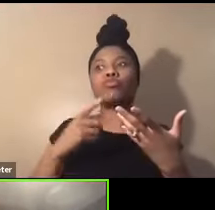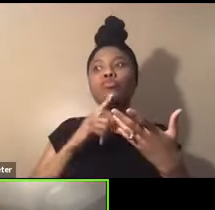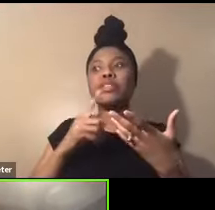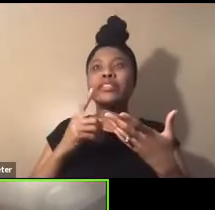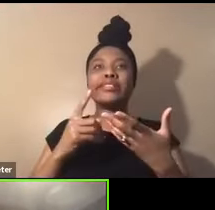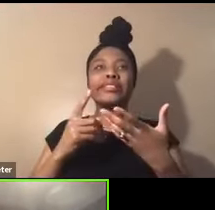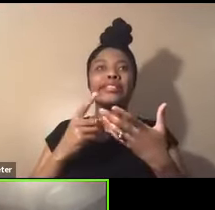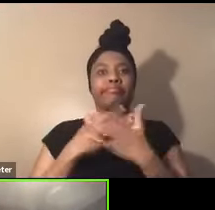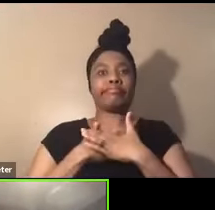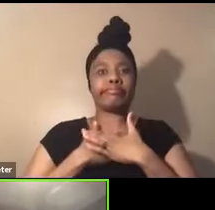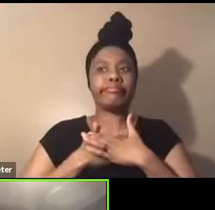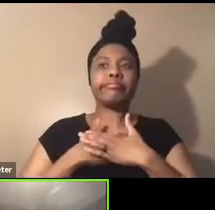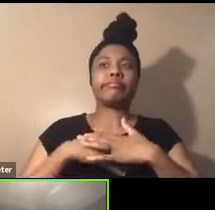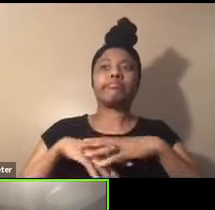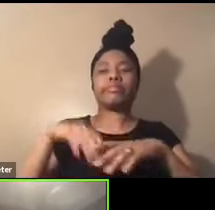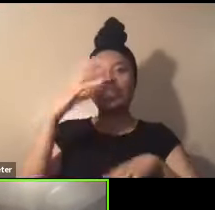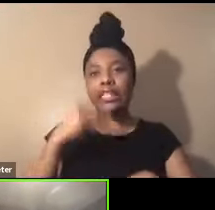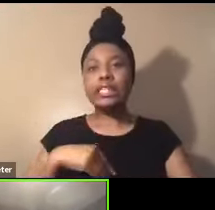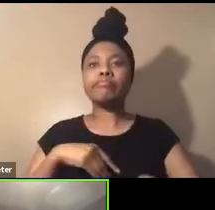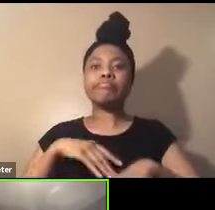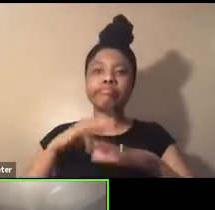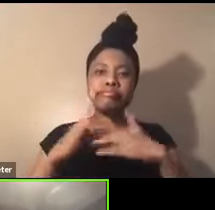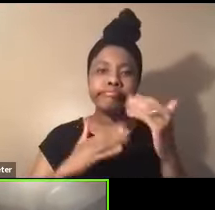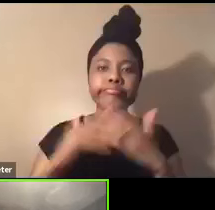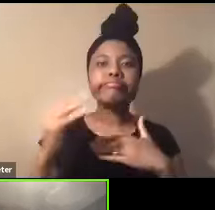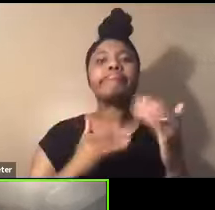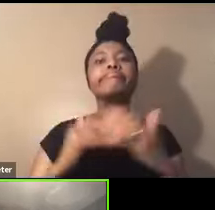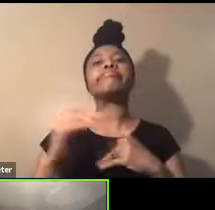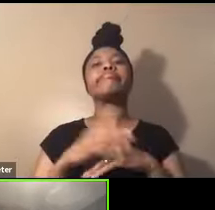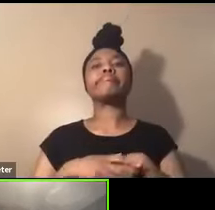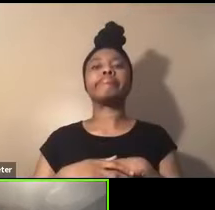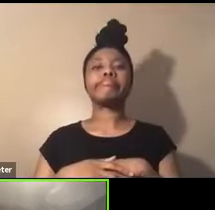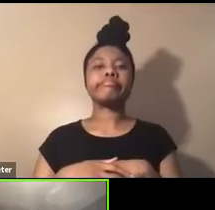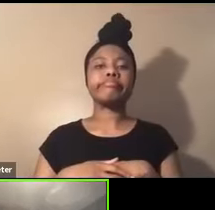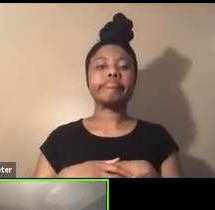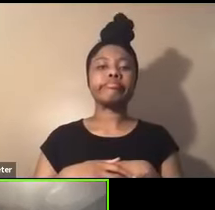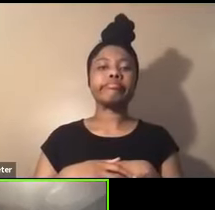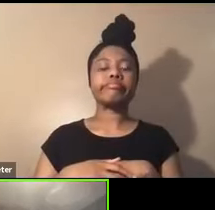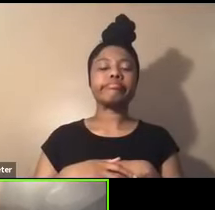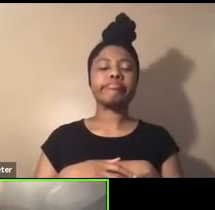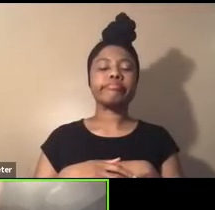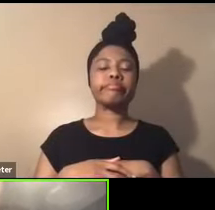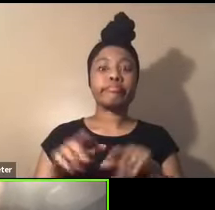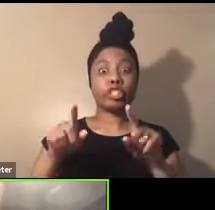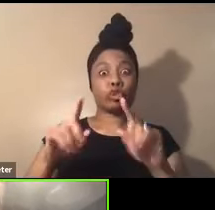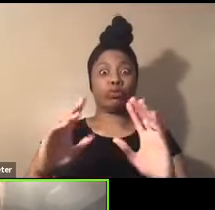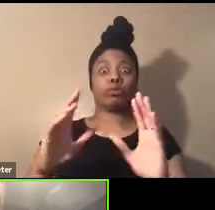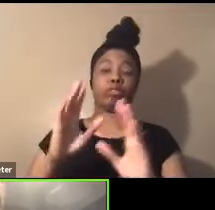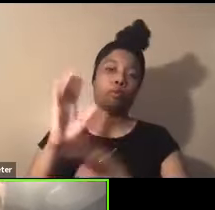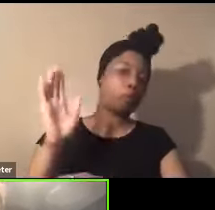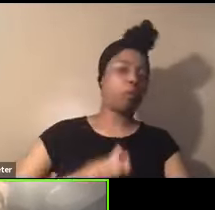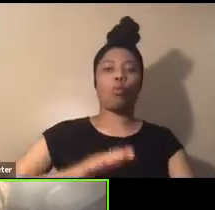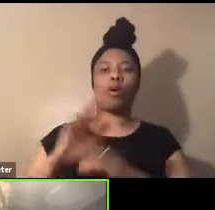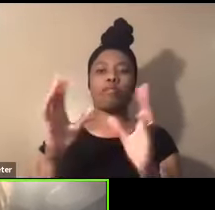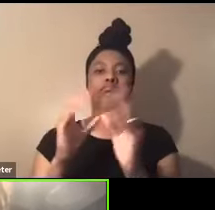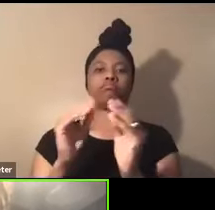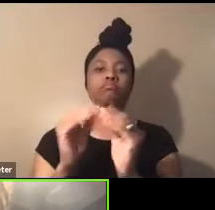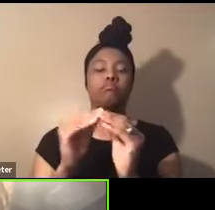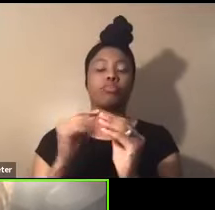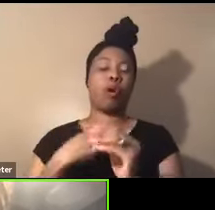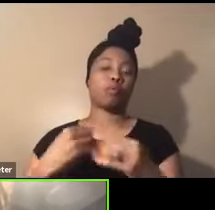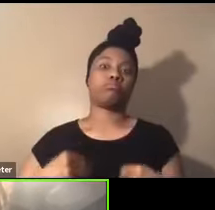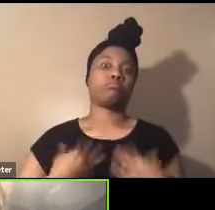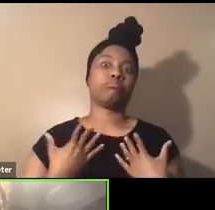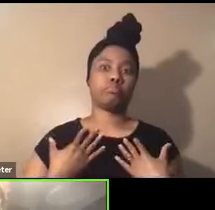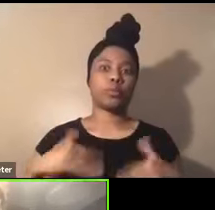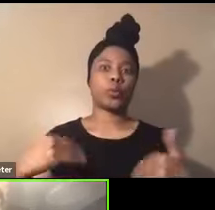safe place to sleep, uh, for the, during, during the duration of the conference. So I was blessed. I,